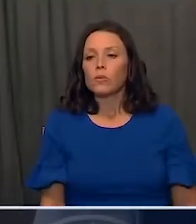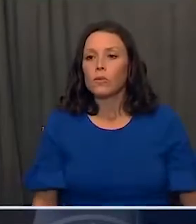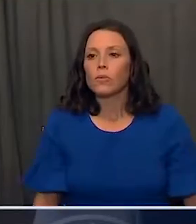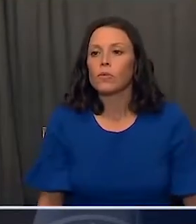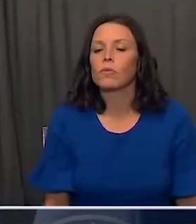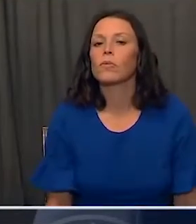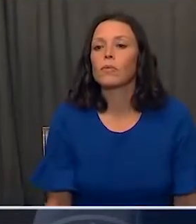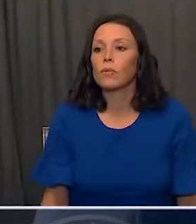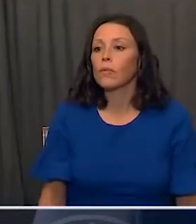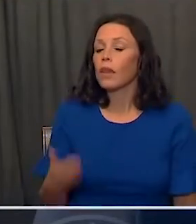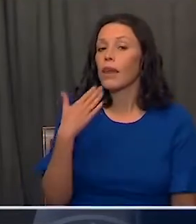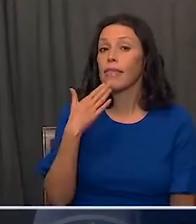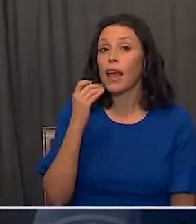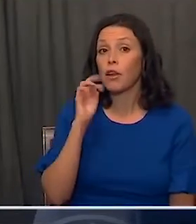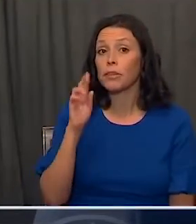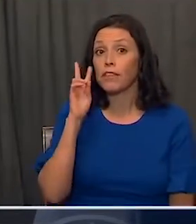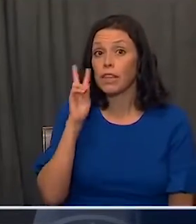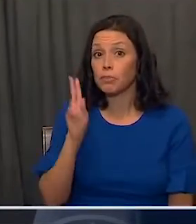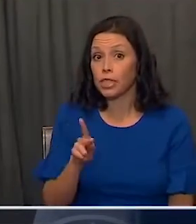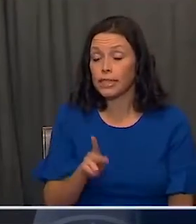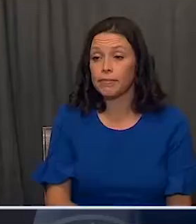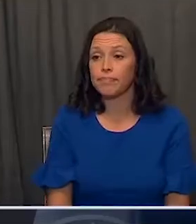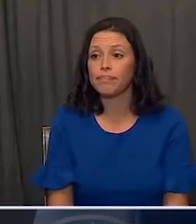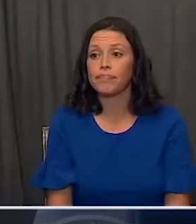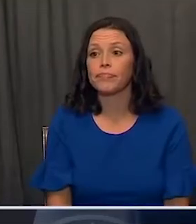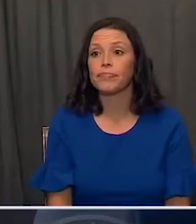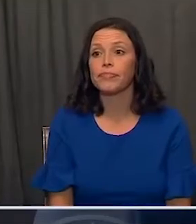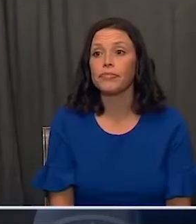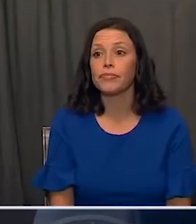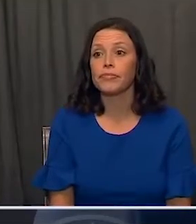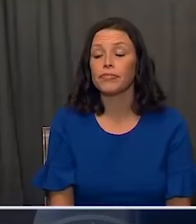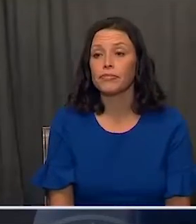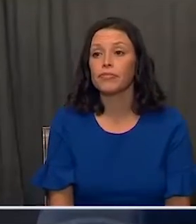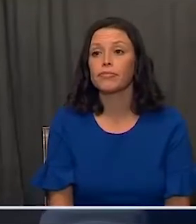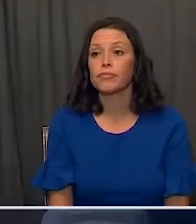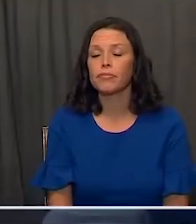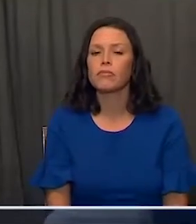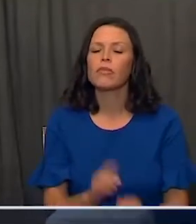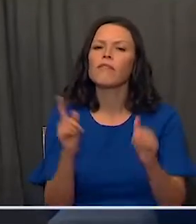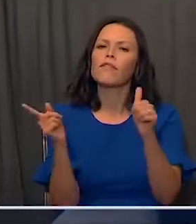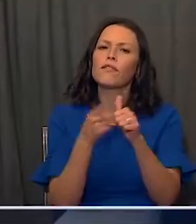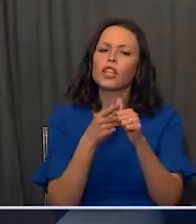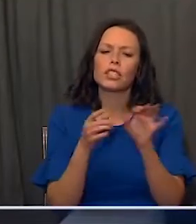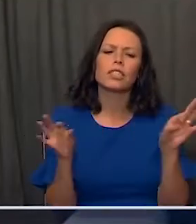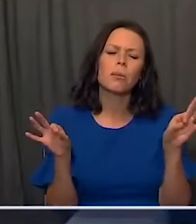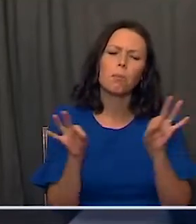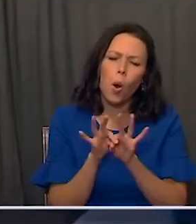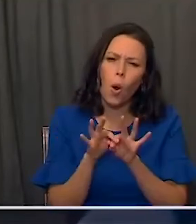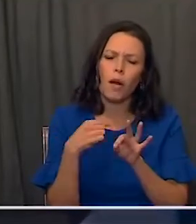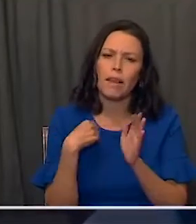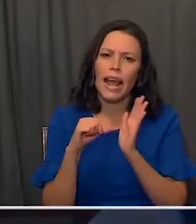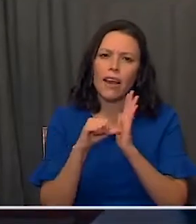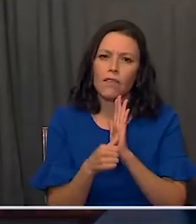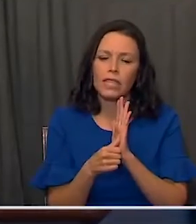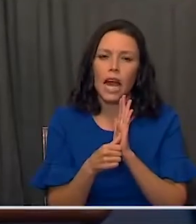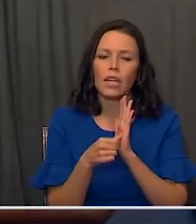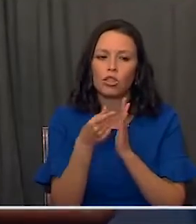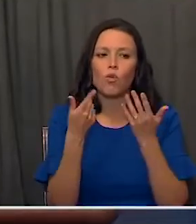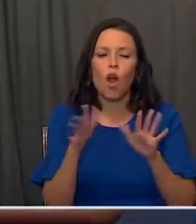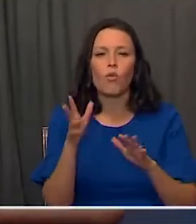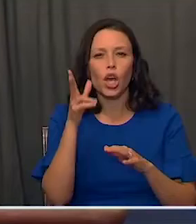Thank you, Mr. Vice President. I think it's important first for me to emphasize what you've heard